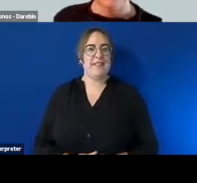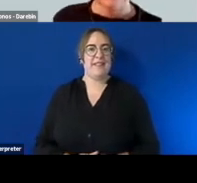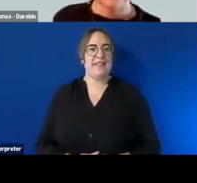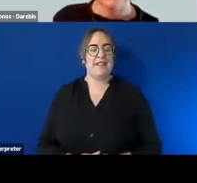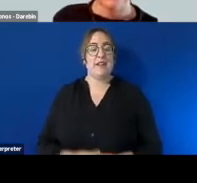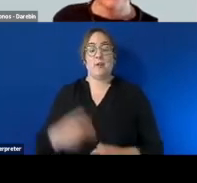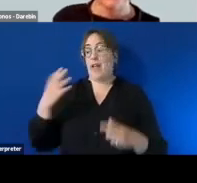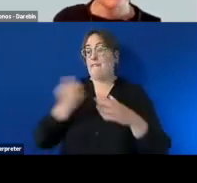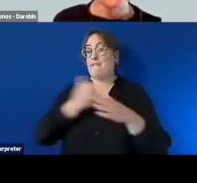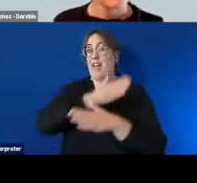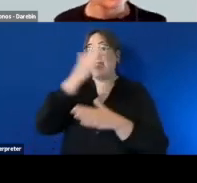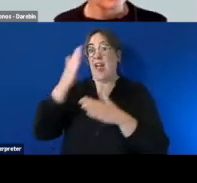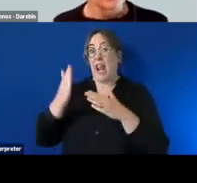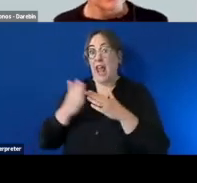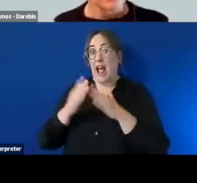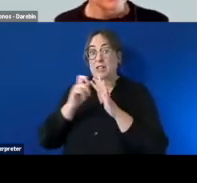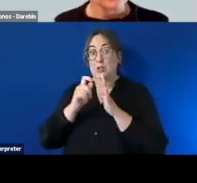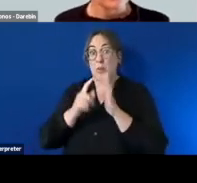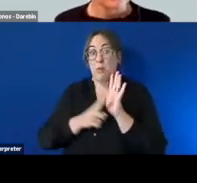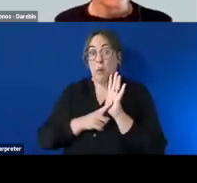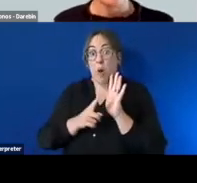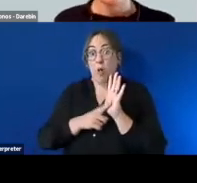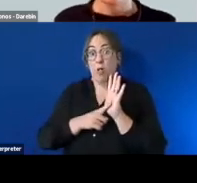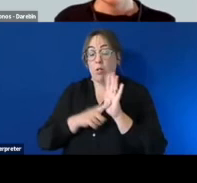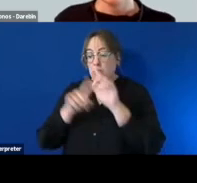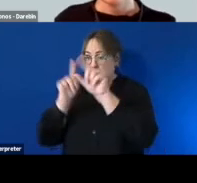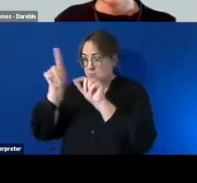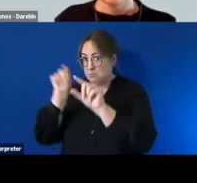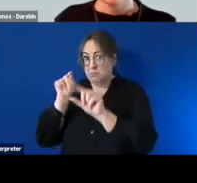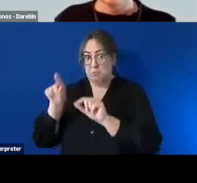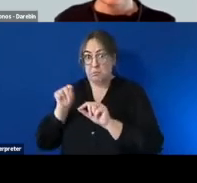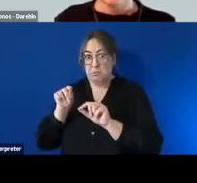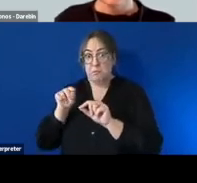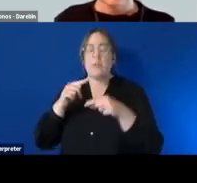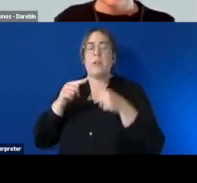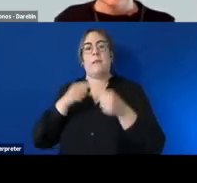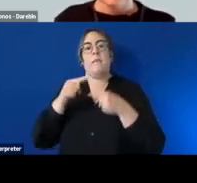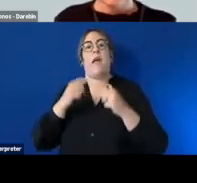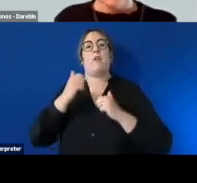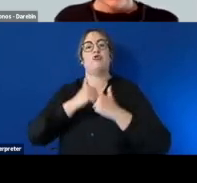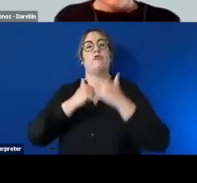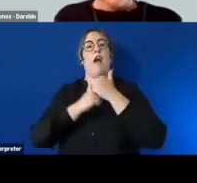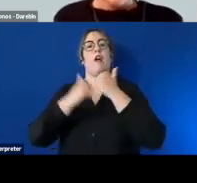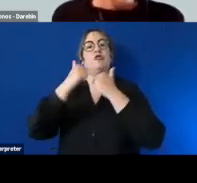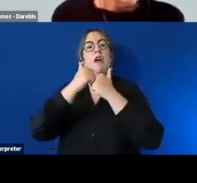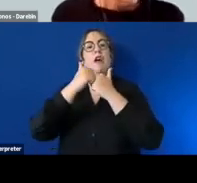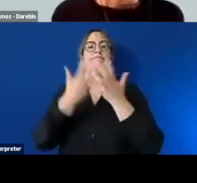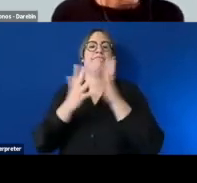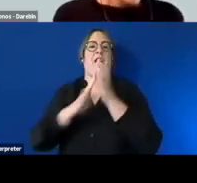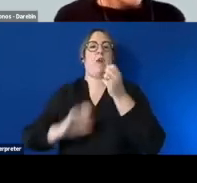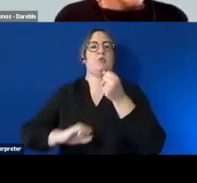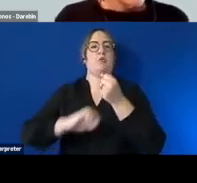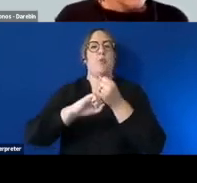the polls that we have running um this poll is about the structures uh that to support people um